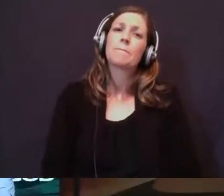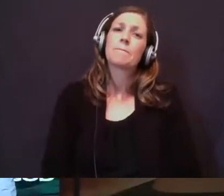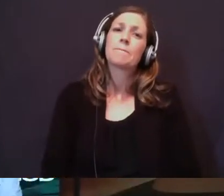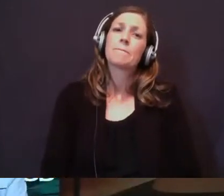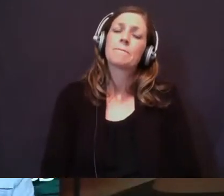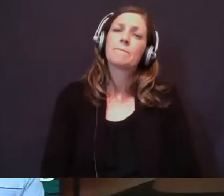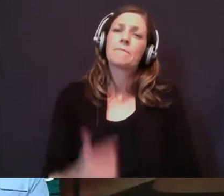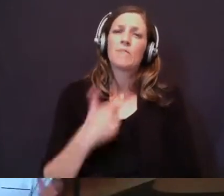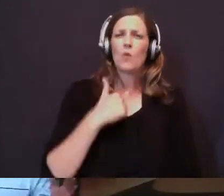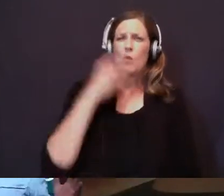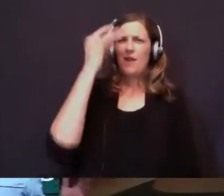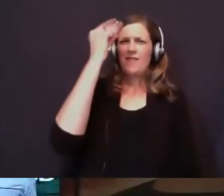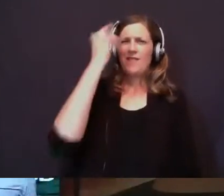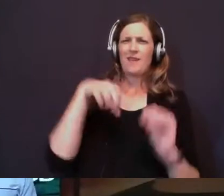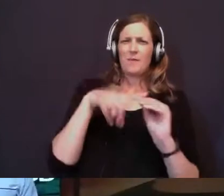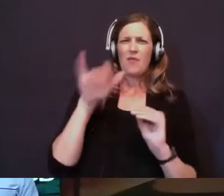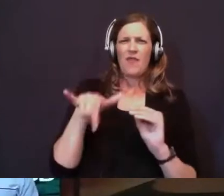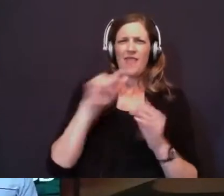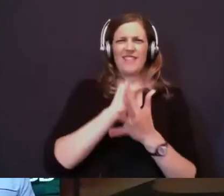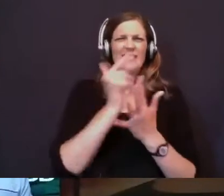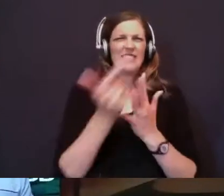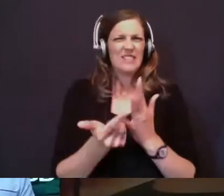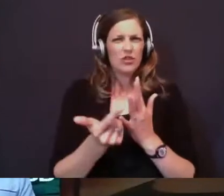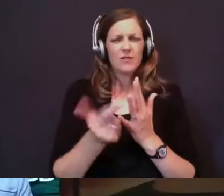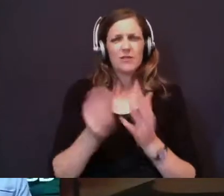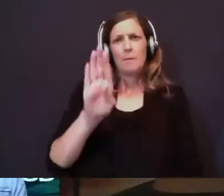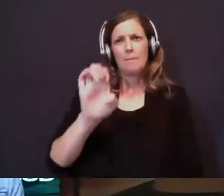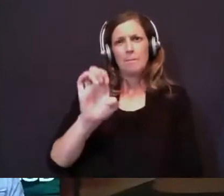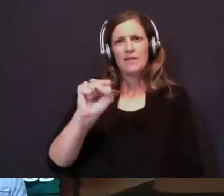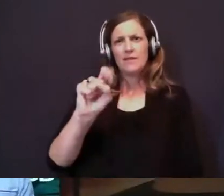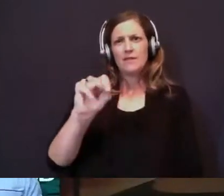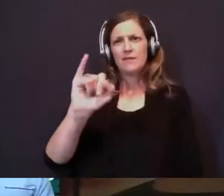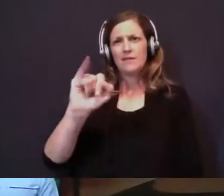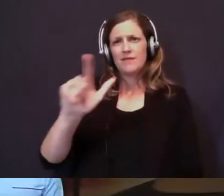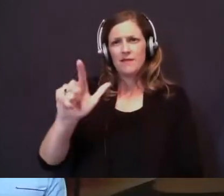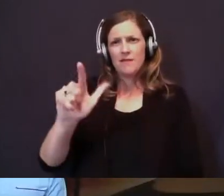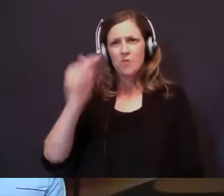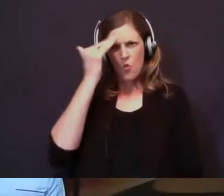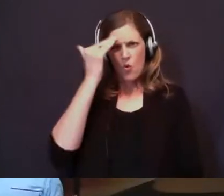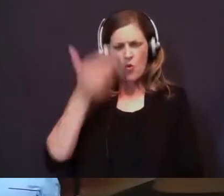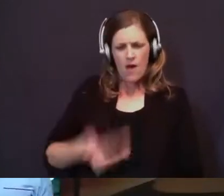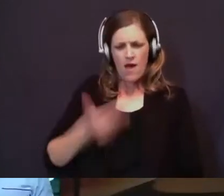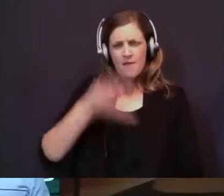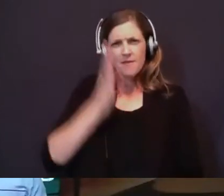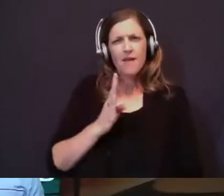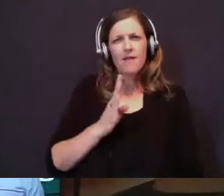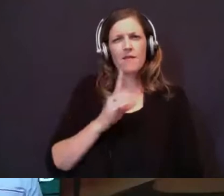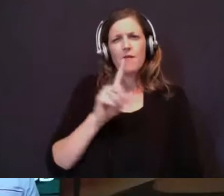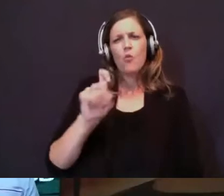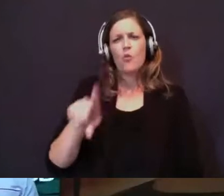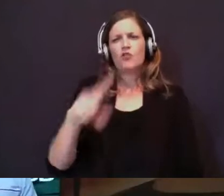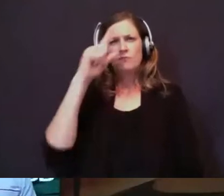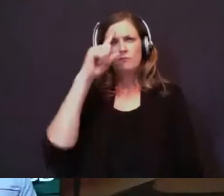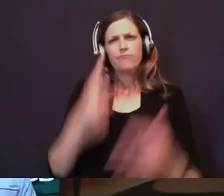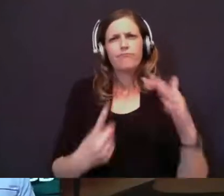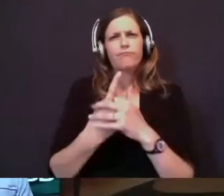When I think of that, you know, the series that we're in, Be still and know that I am God, a question comes to mind. How do we